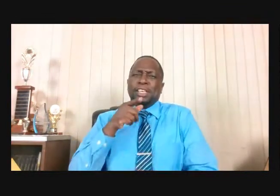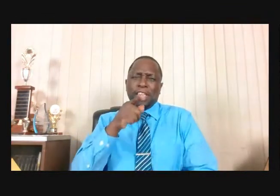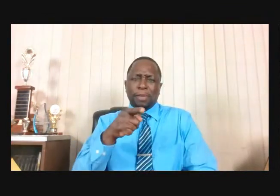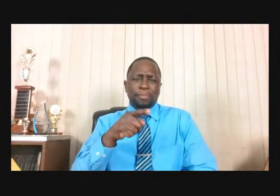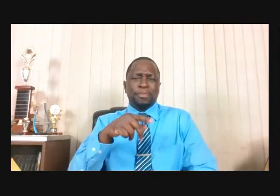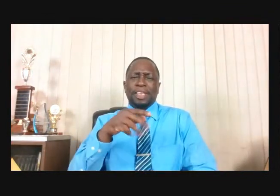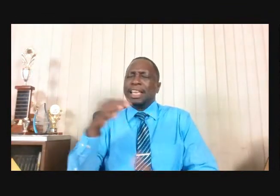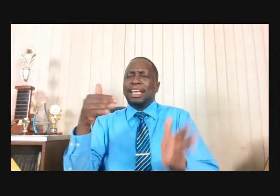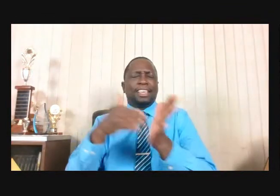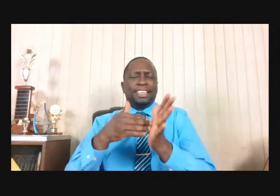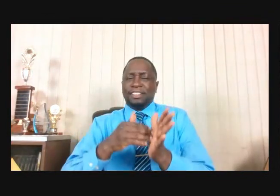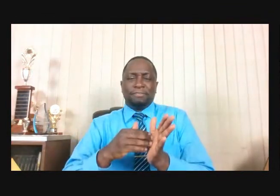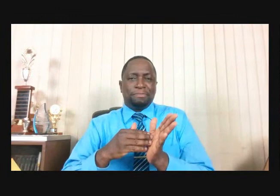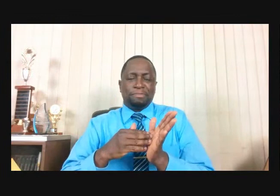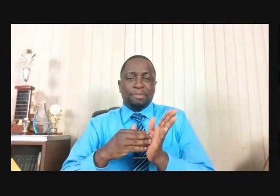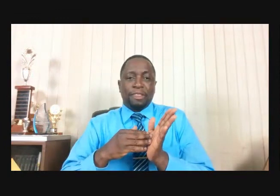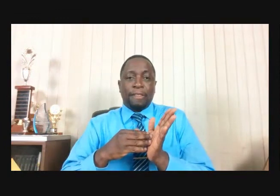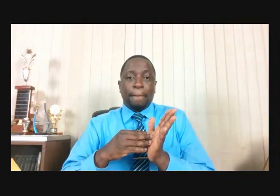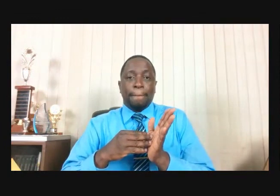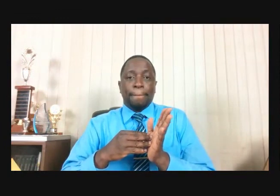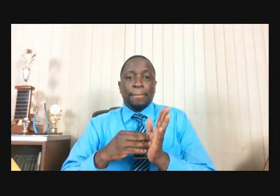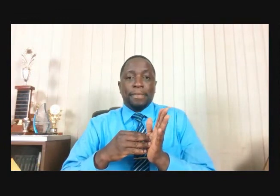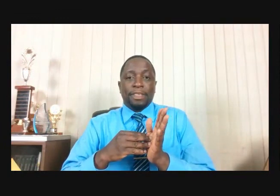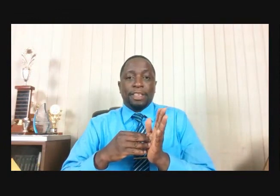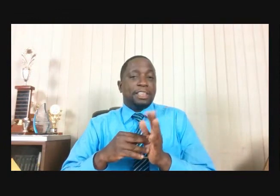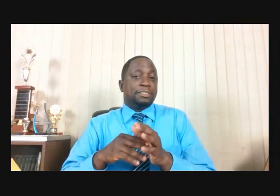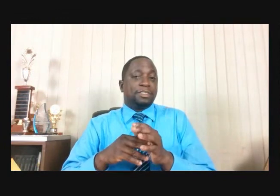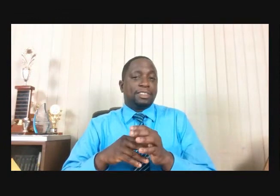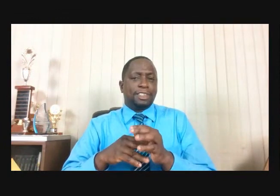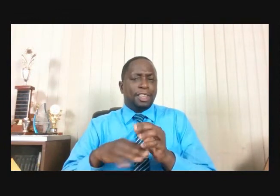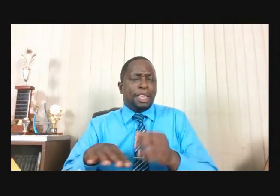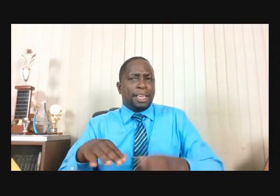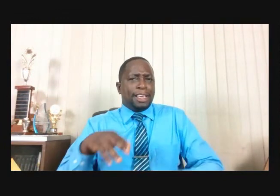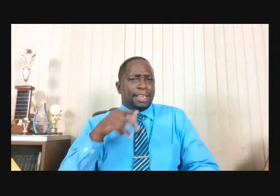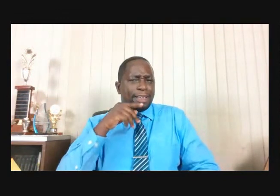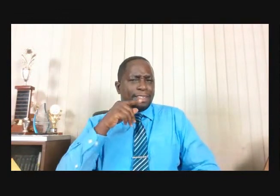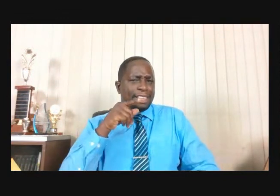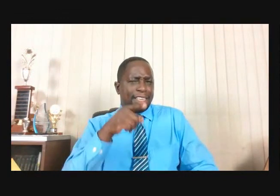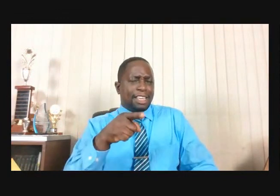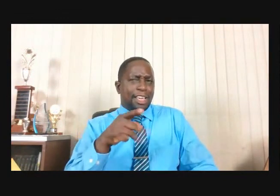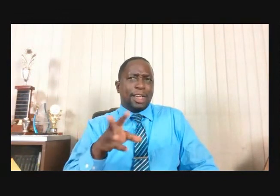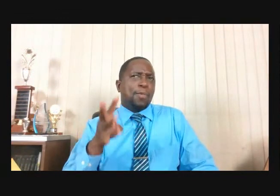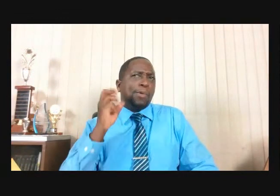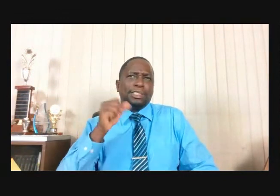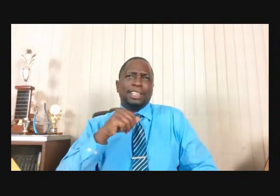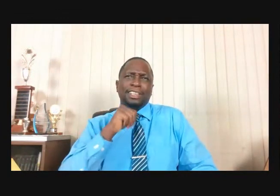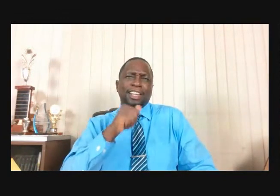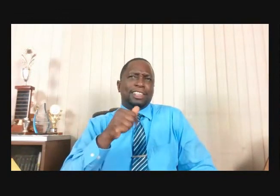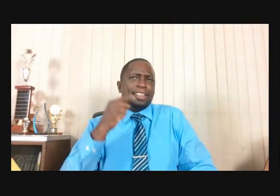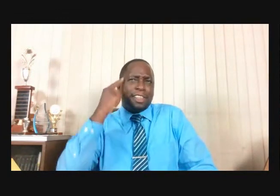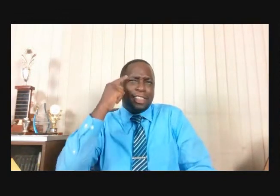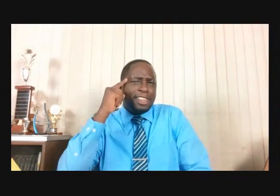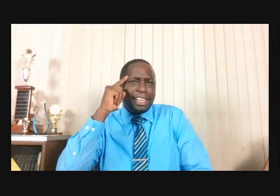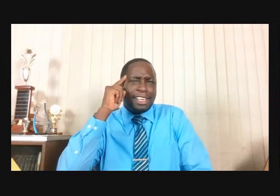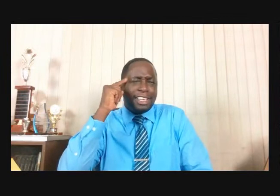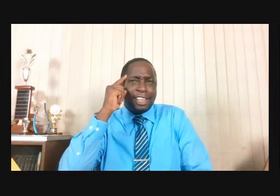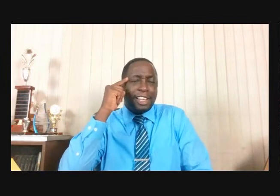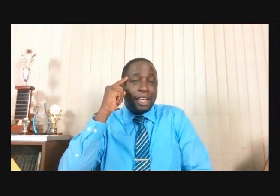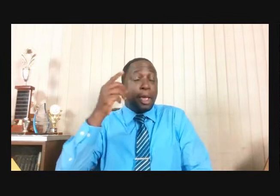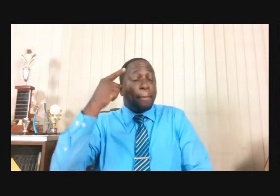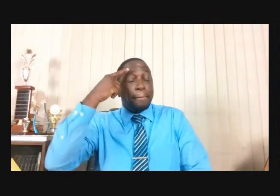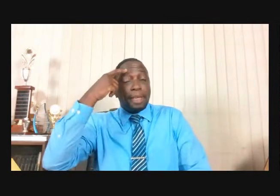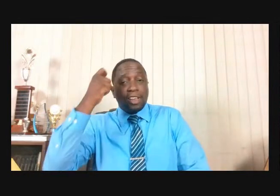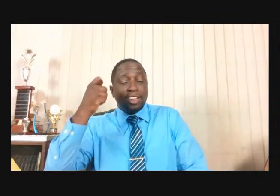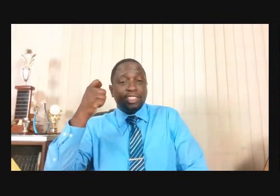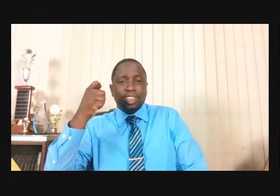See At This Point Elijah Was Not Thinking Clearly There Was No Reason For Him To Run God Had